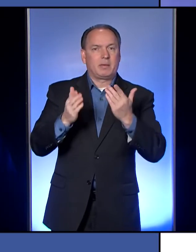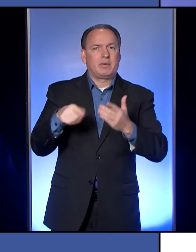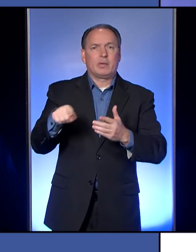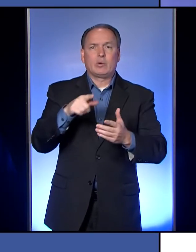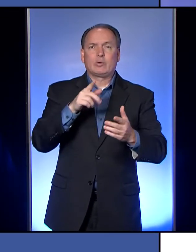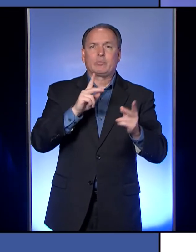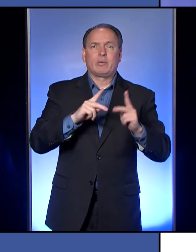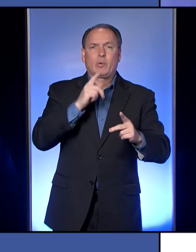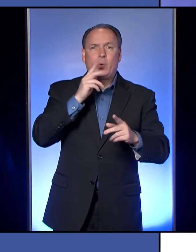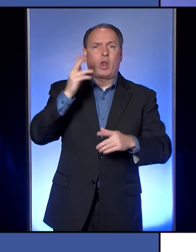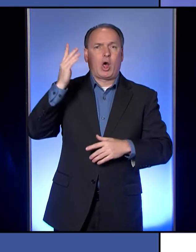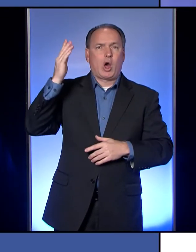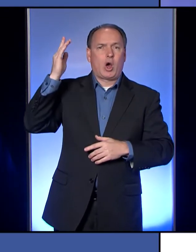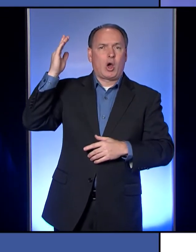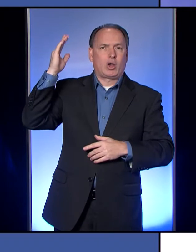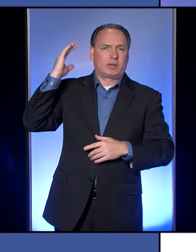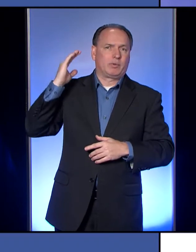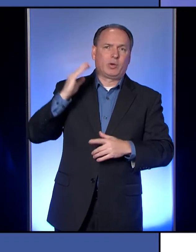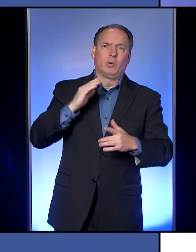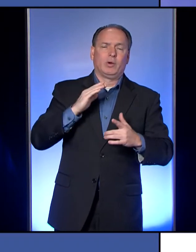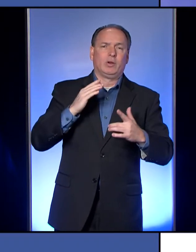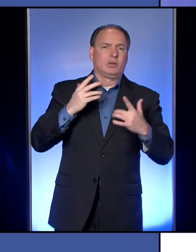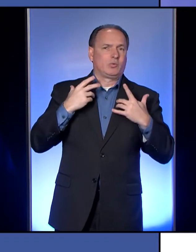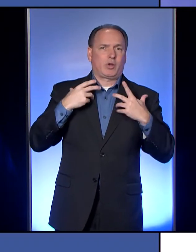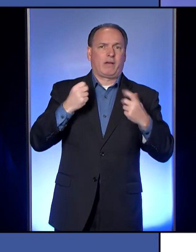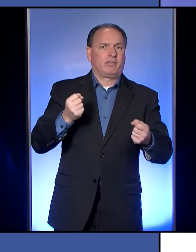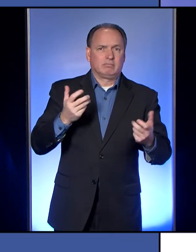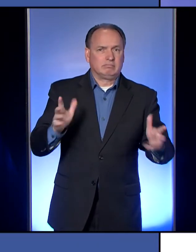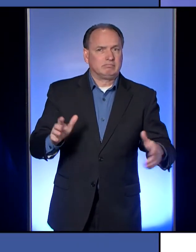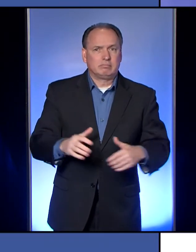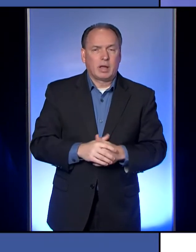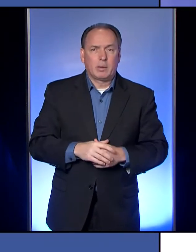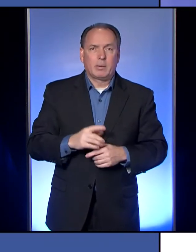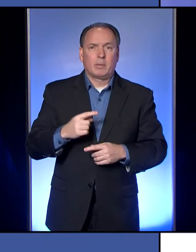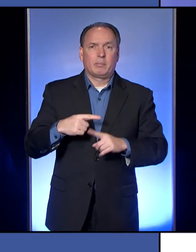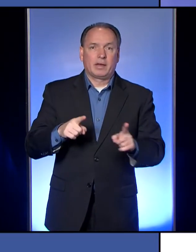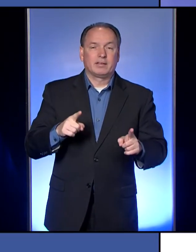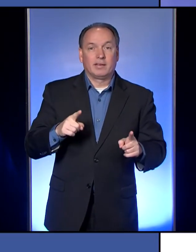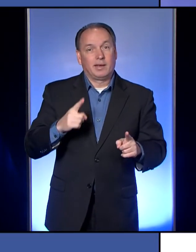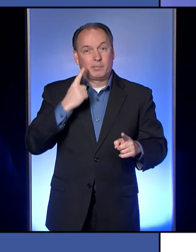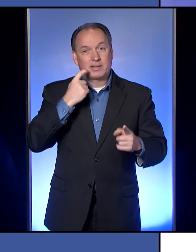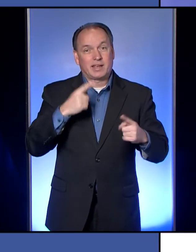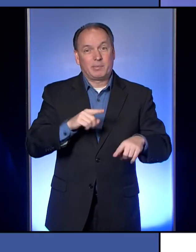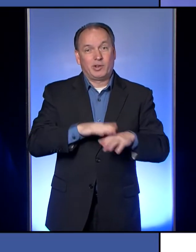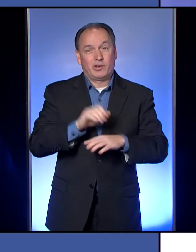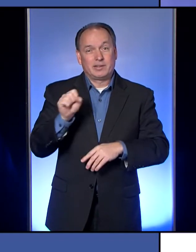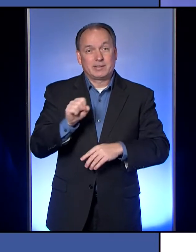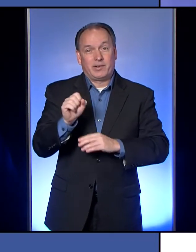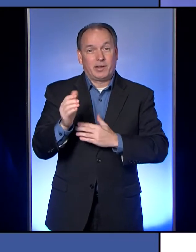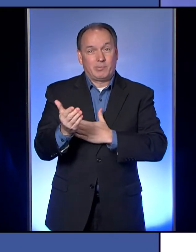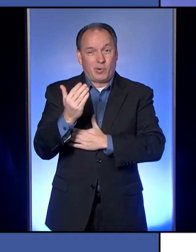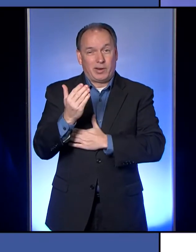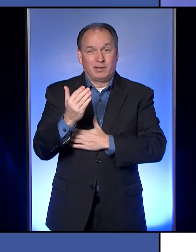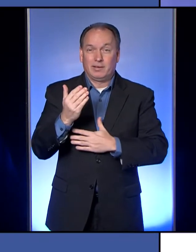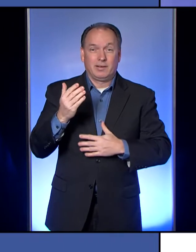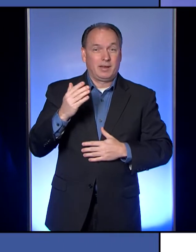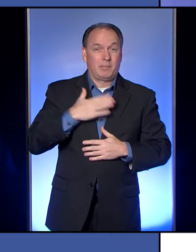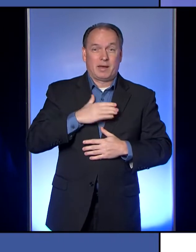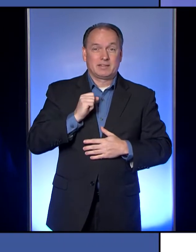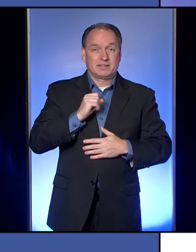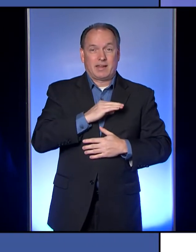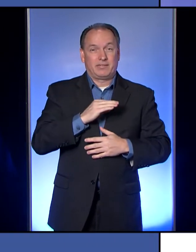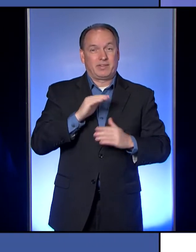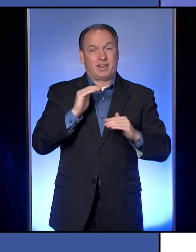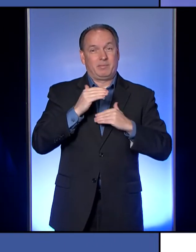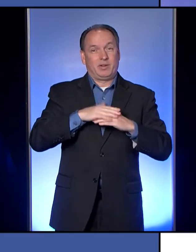uh, passed and gone into recovery, but being that it happened on a Saturday morning and the staff is a little more limited